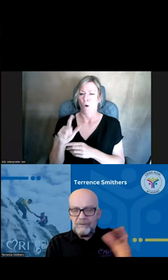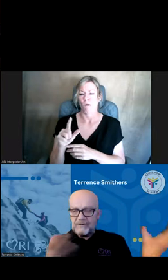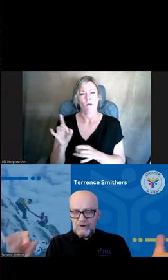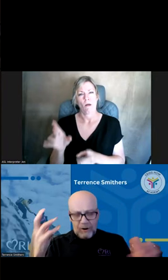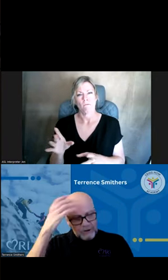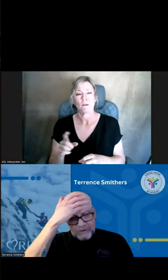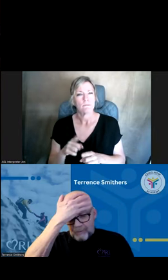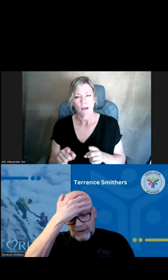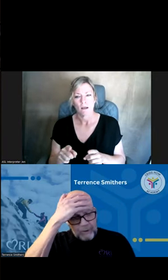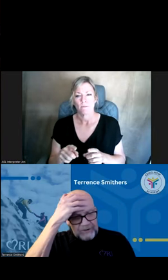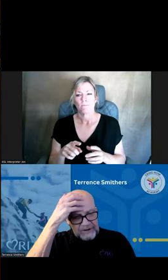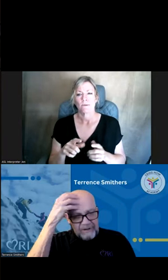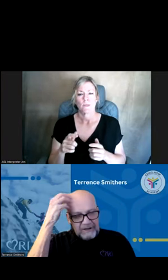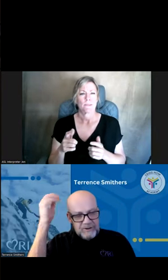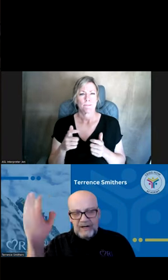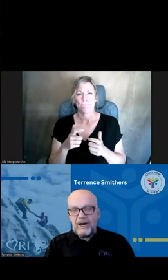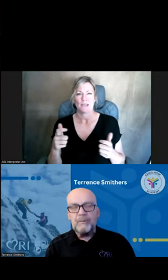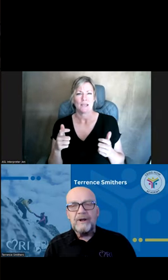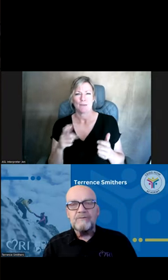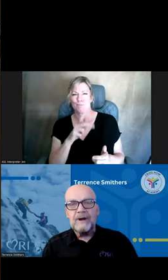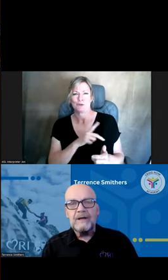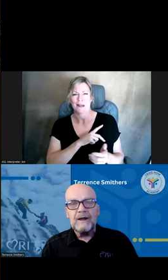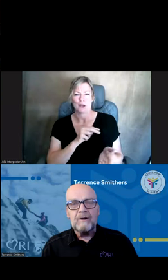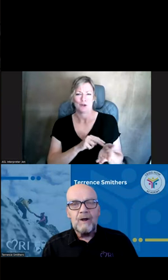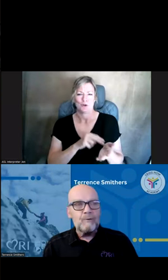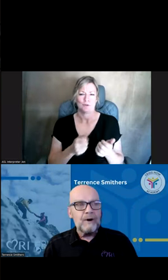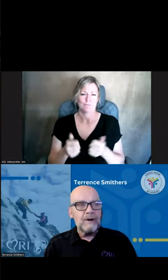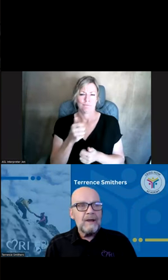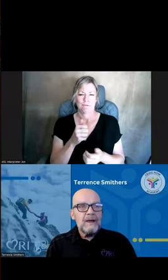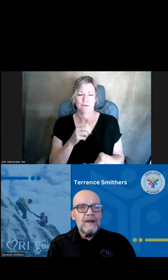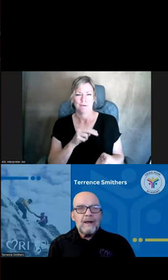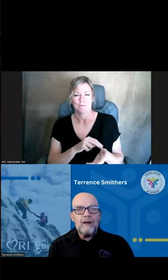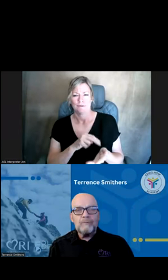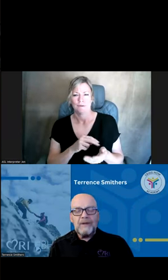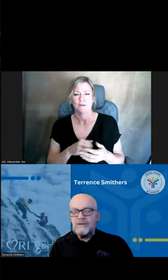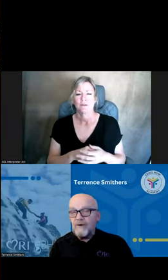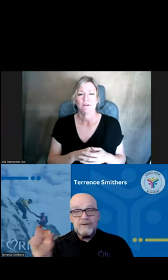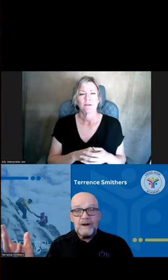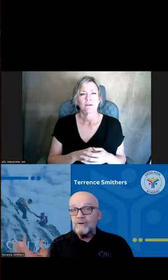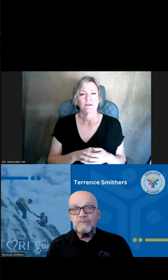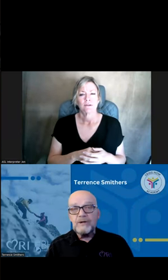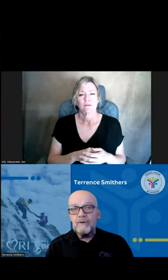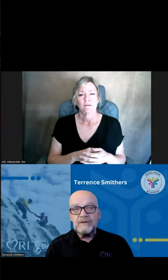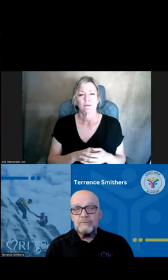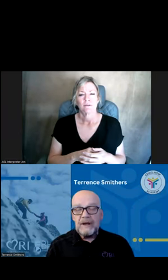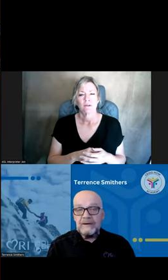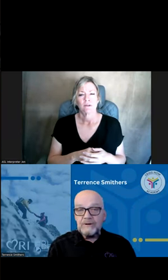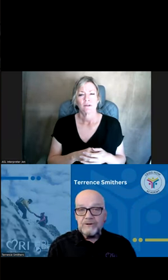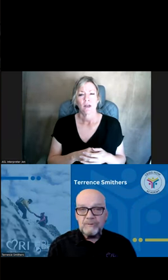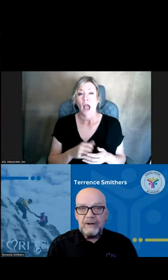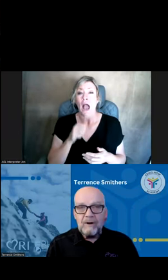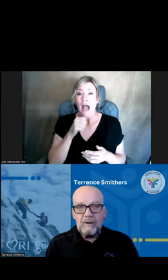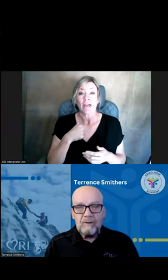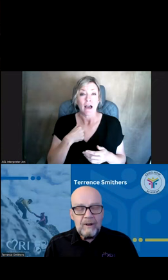But this charge nurse, big personality, and she had that place running like clockwork. And as far as I knew, she wasn't paying